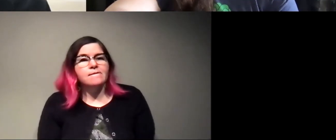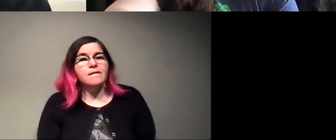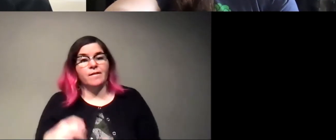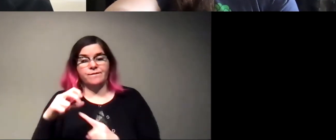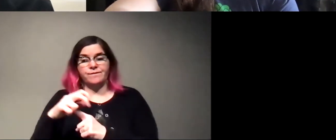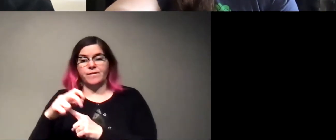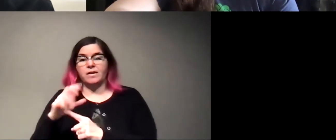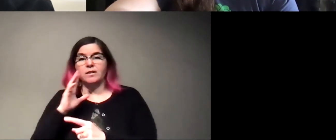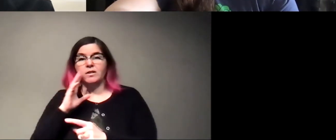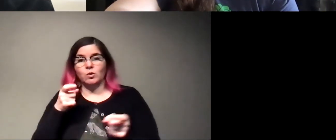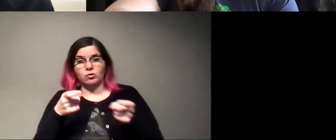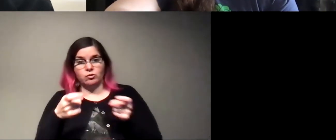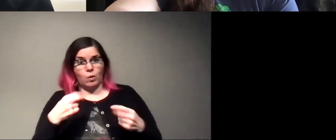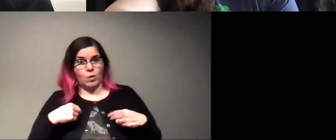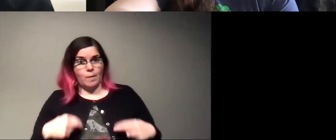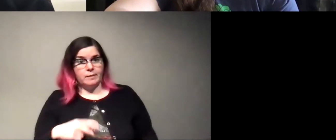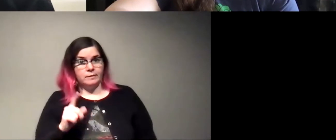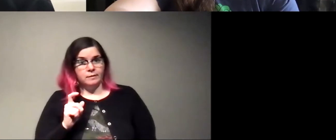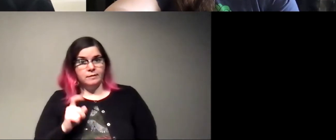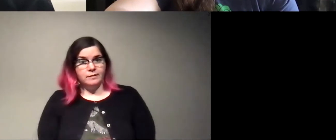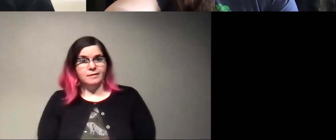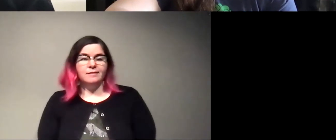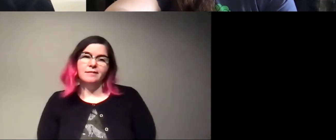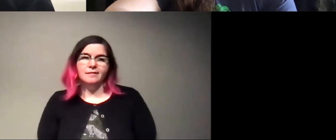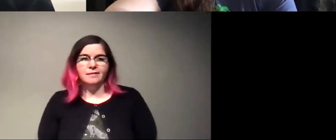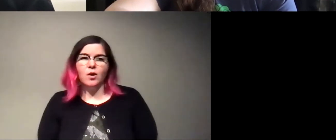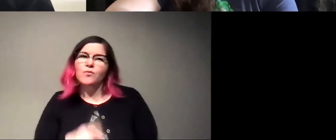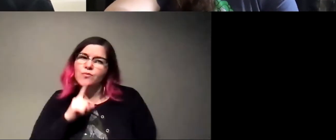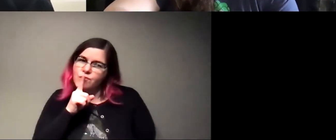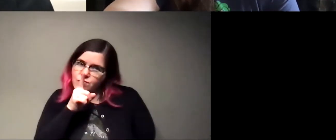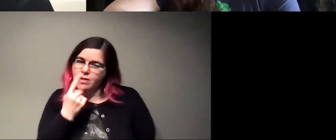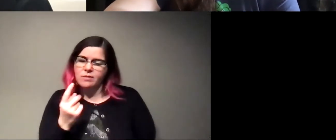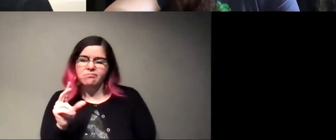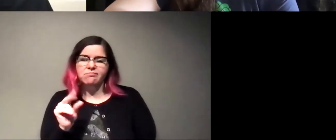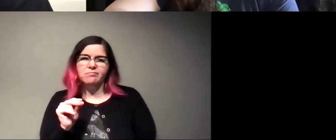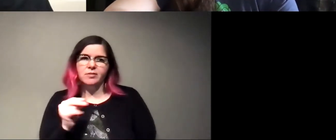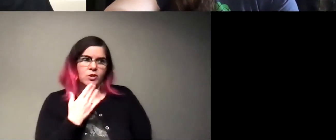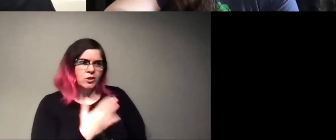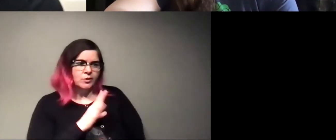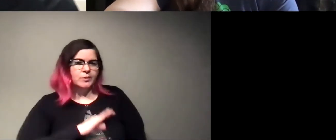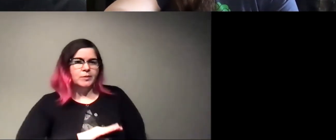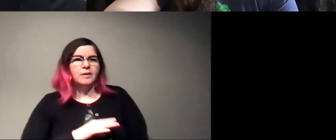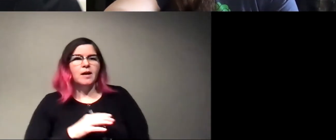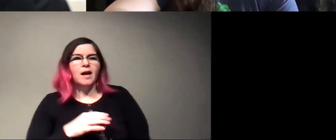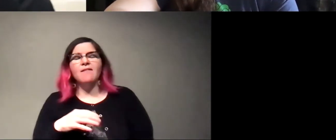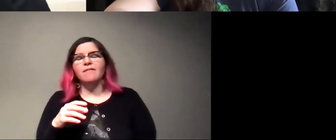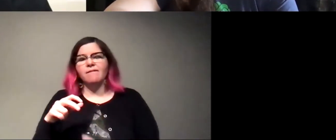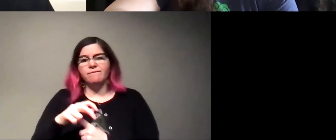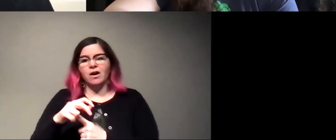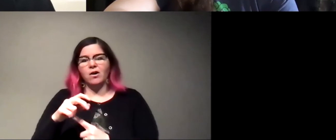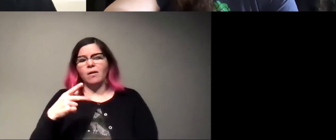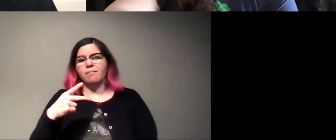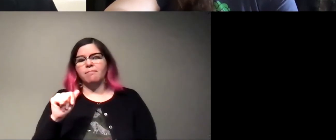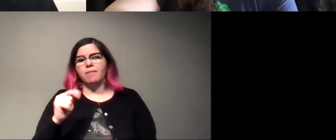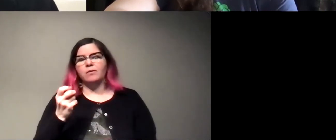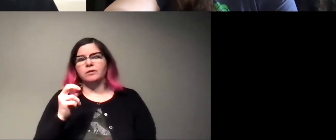control humans? Uh, no, no real ones. There are, there's definitely lots of fungal pathogens of humans.